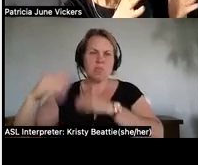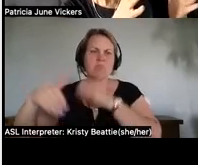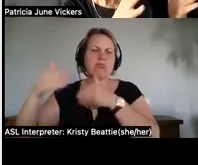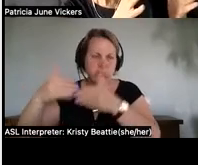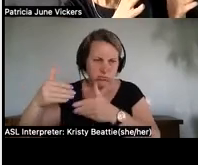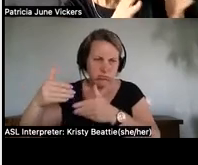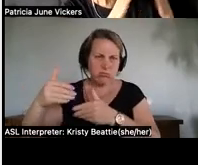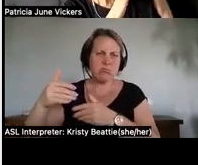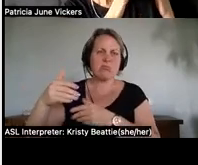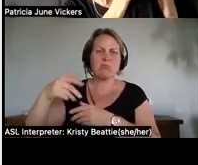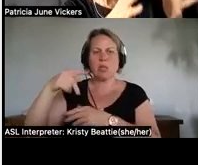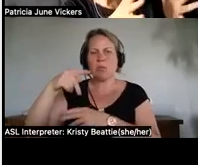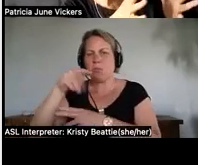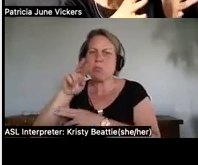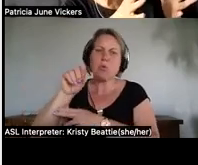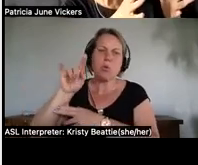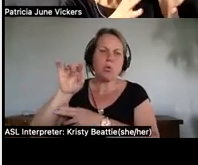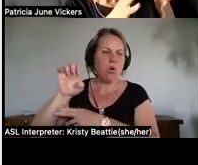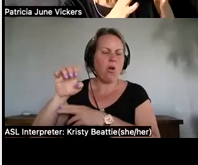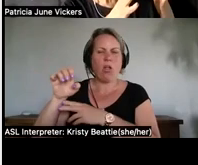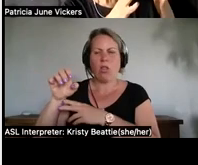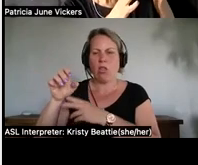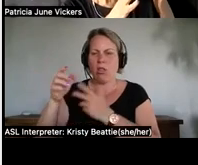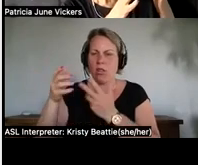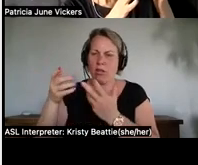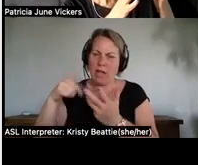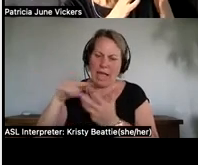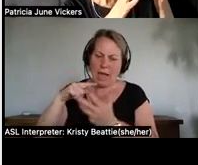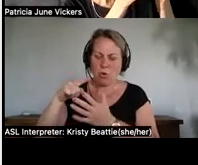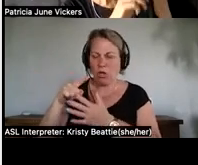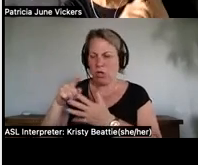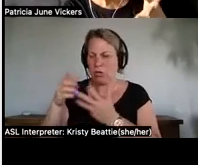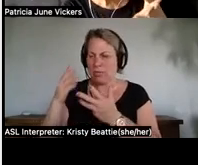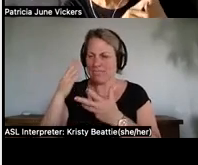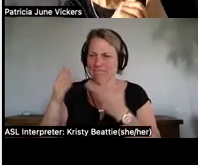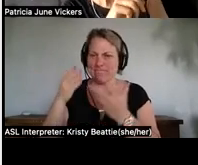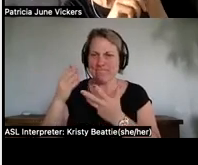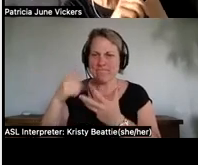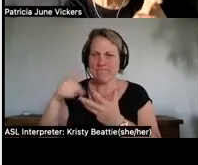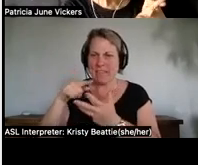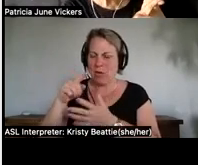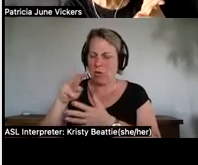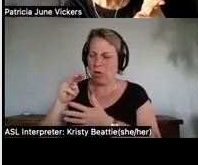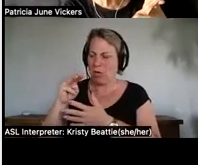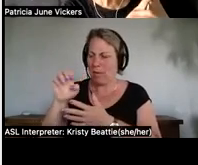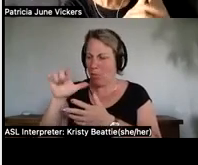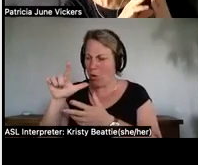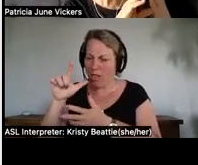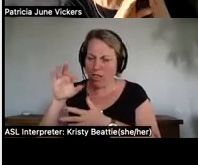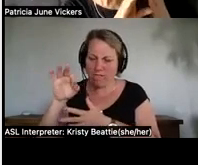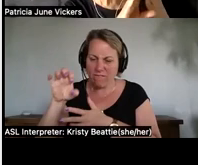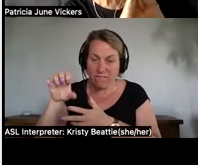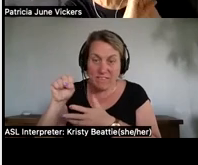which is our feasts our our memorial feasts our wedding feasts